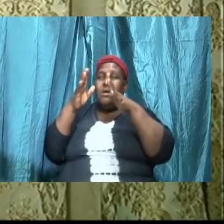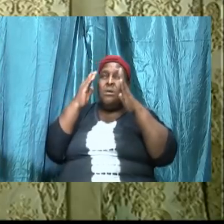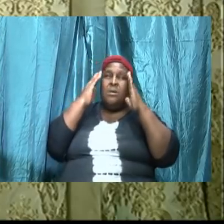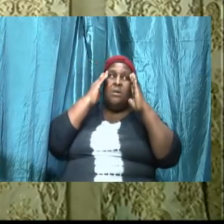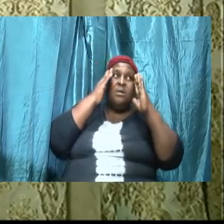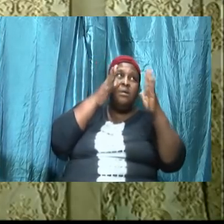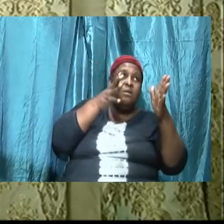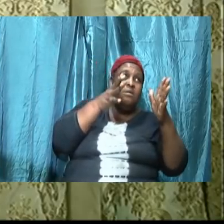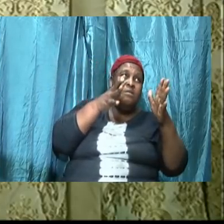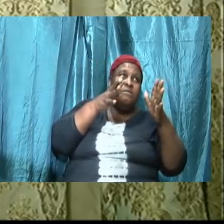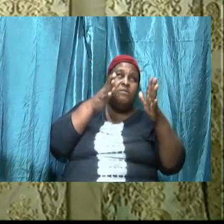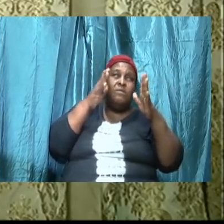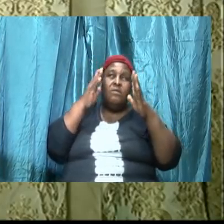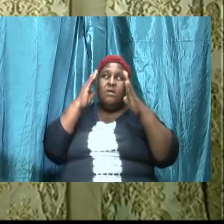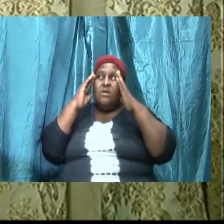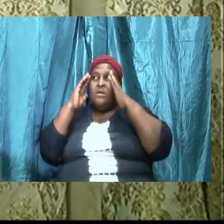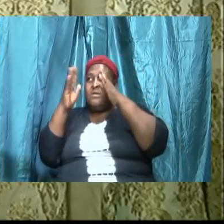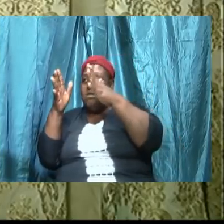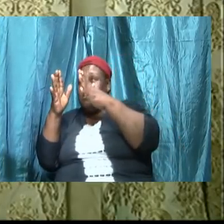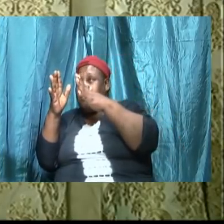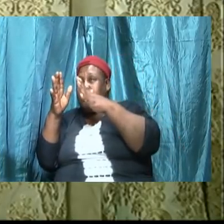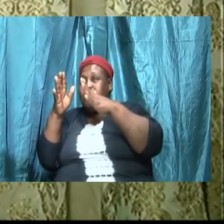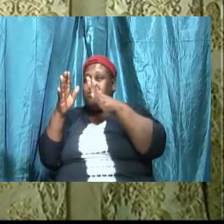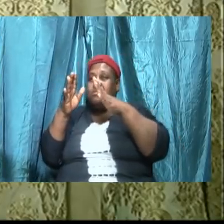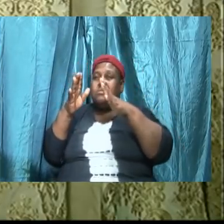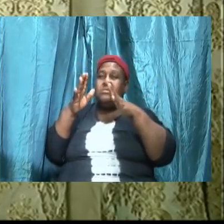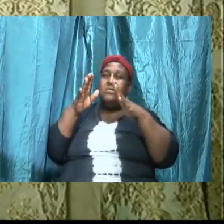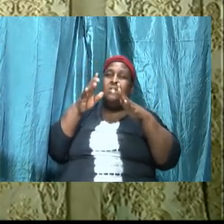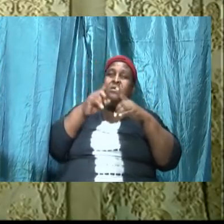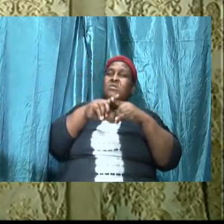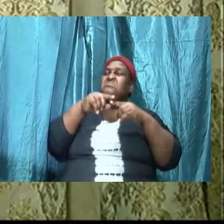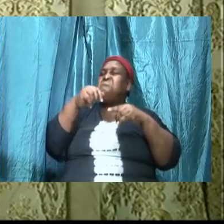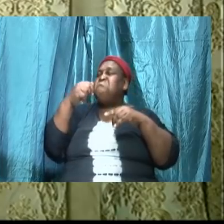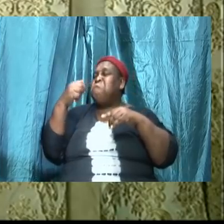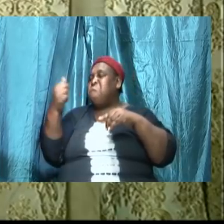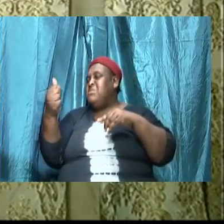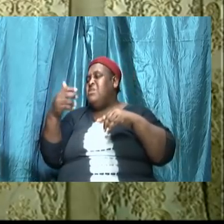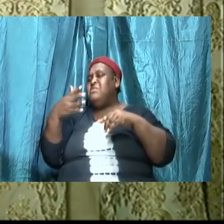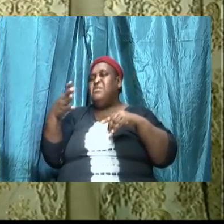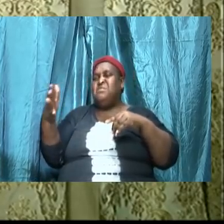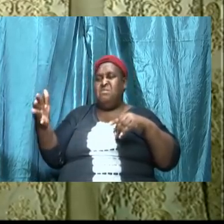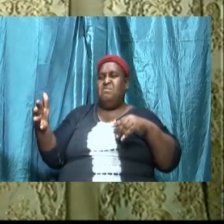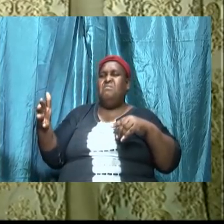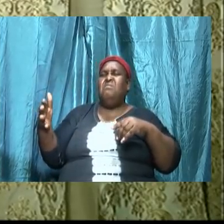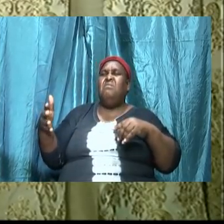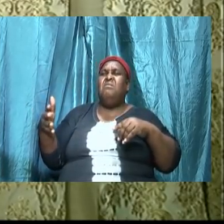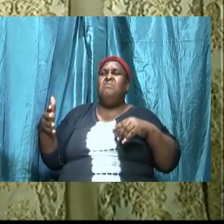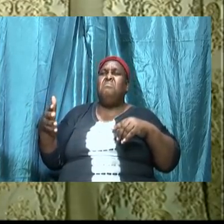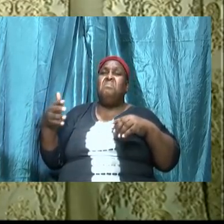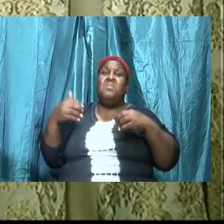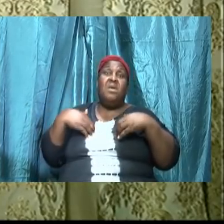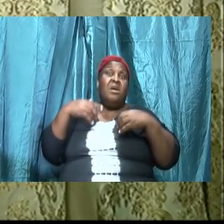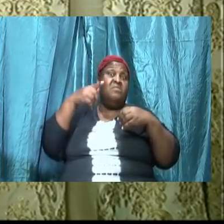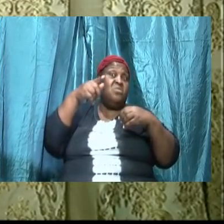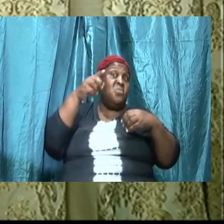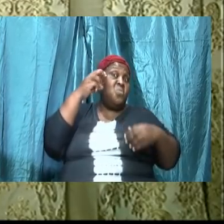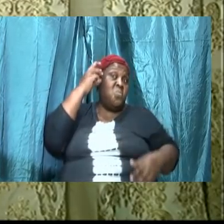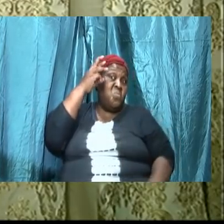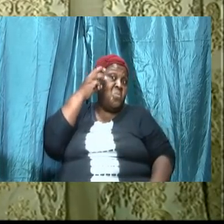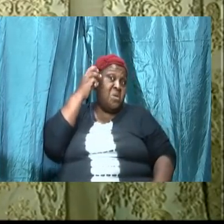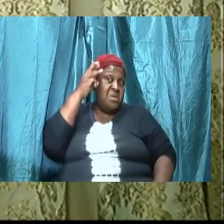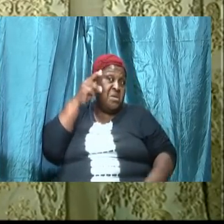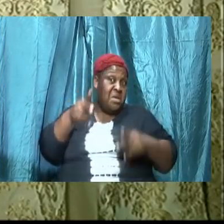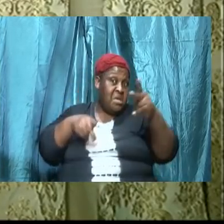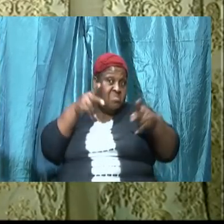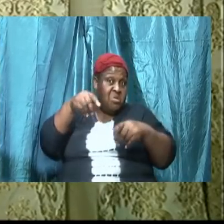divert our attention to other things to everything else have you ever wondered saint of